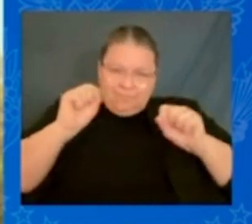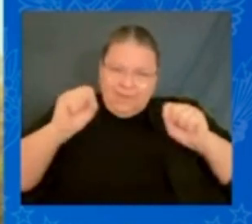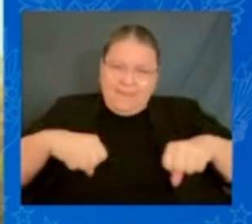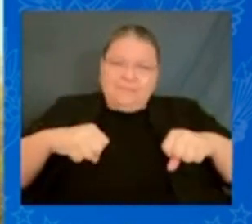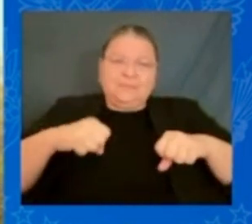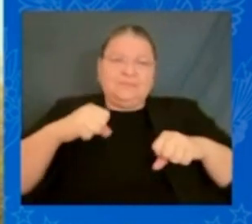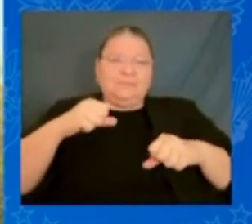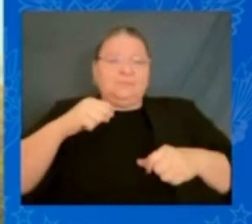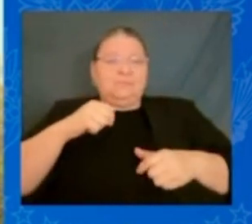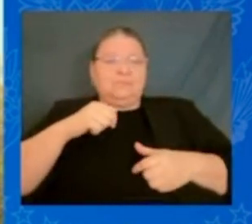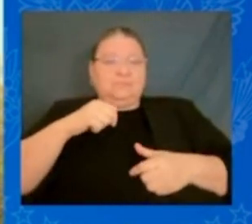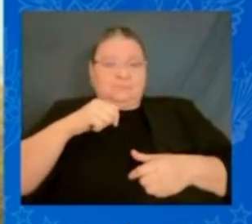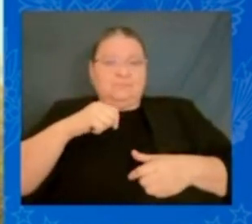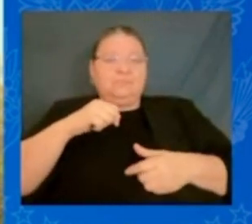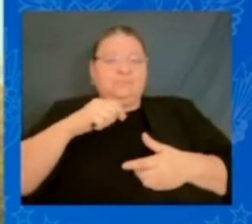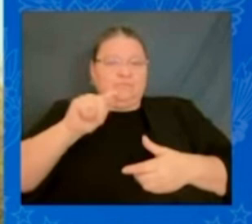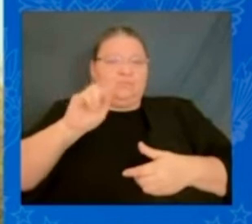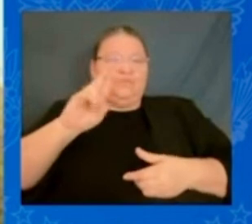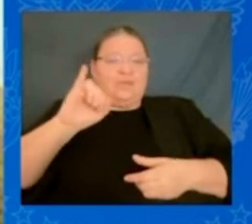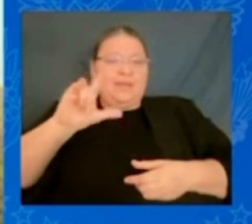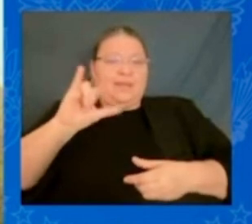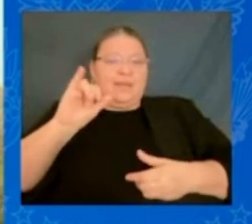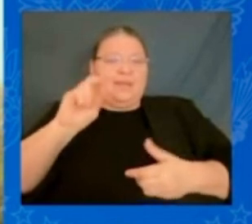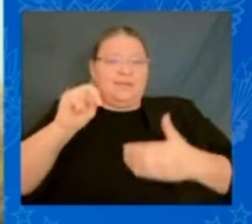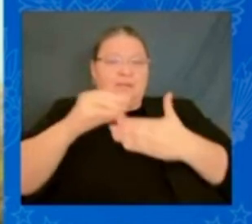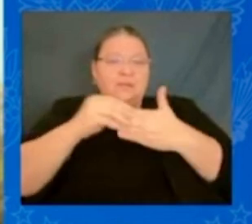share, Jack. No, I mean it.